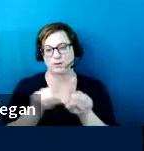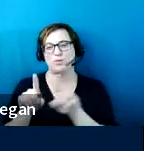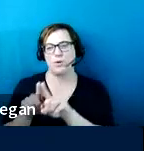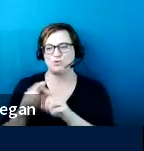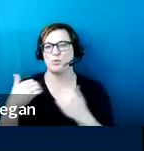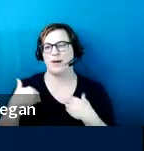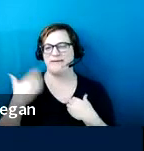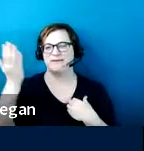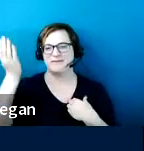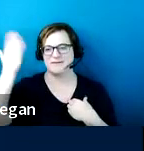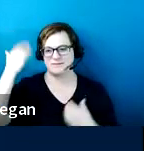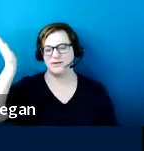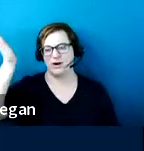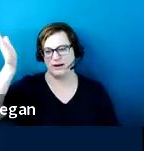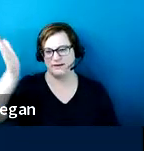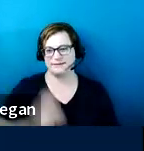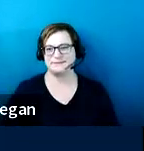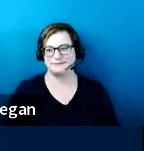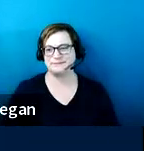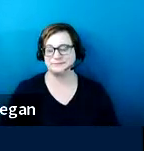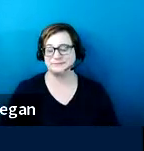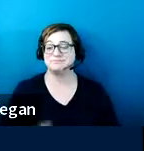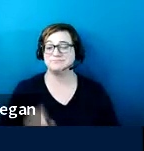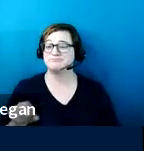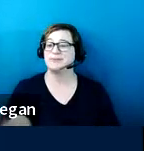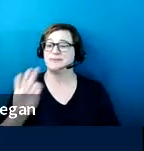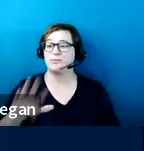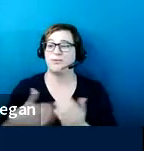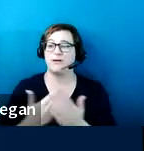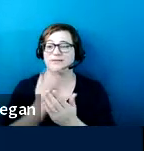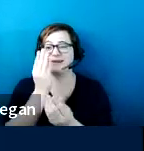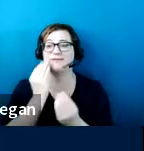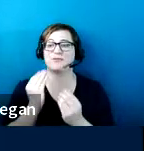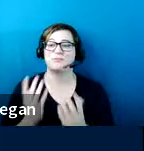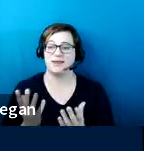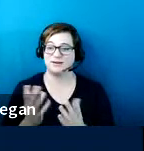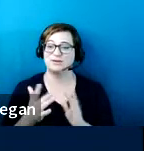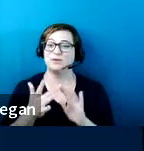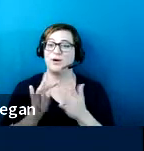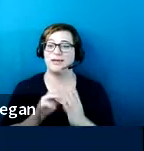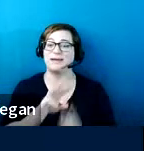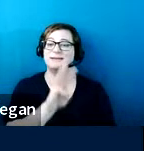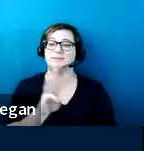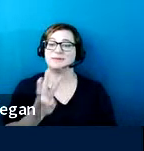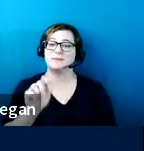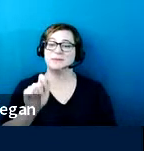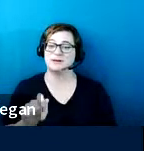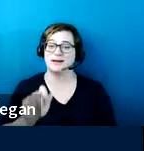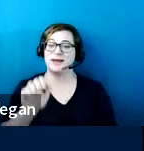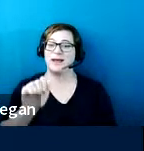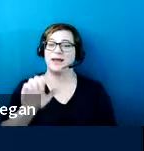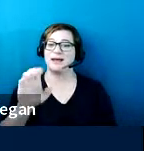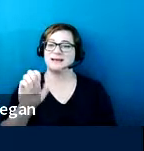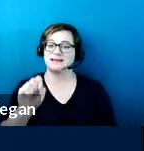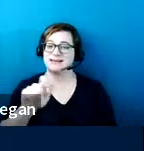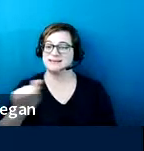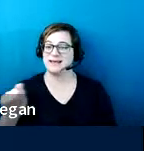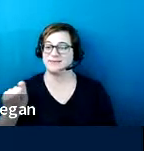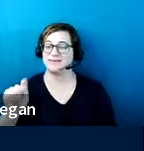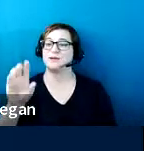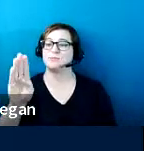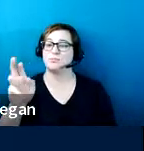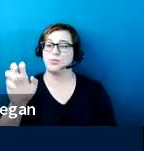well. You can find this information at our website, www.access-board